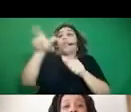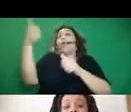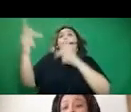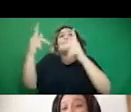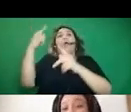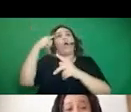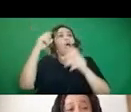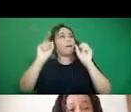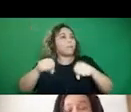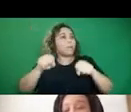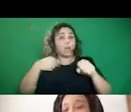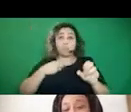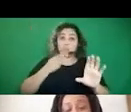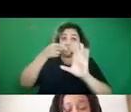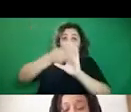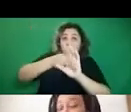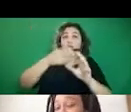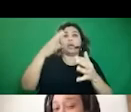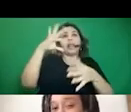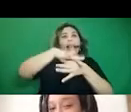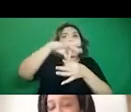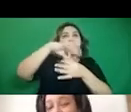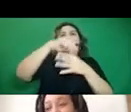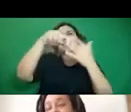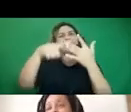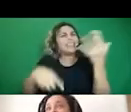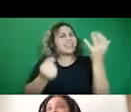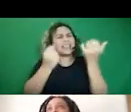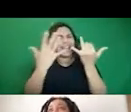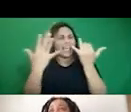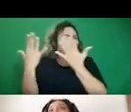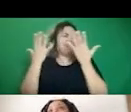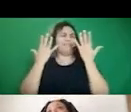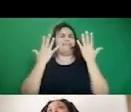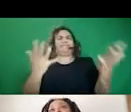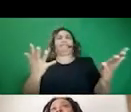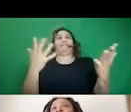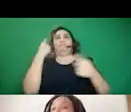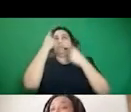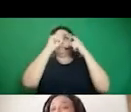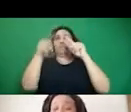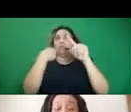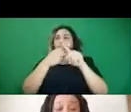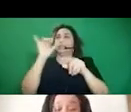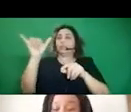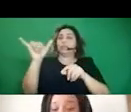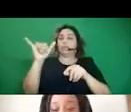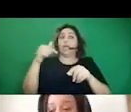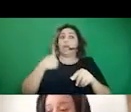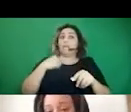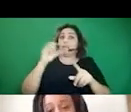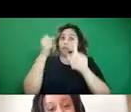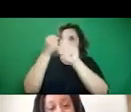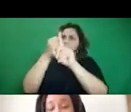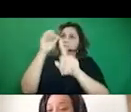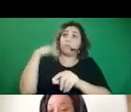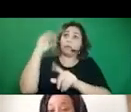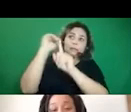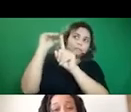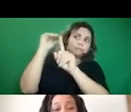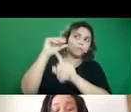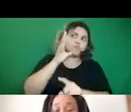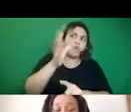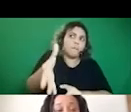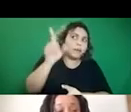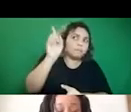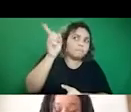your ability to participate in elections or anything like that. Right. So it just made me think a lot about that. Cause I definitely had to get my grandmother together on some of